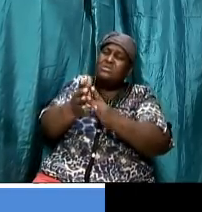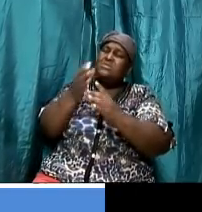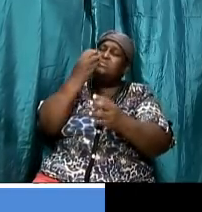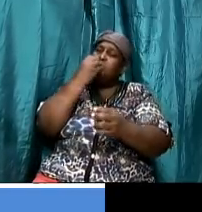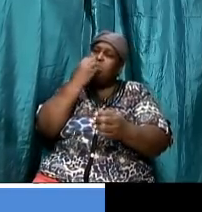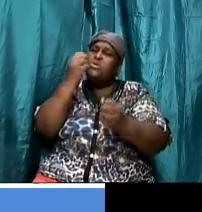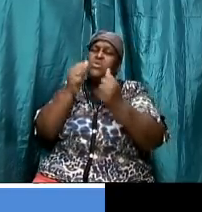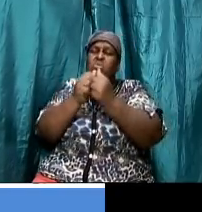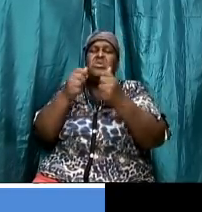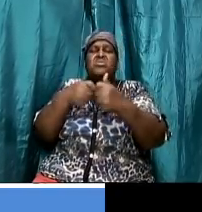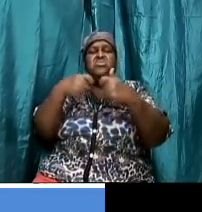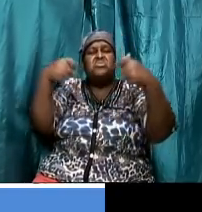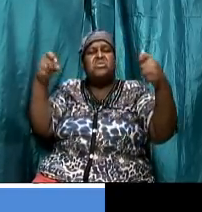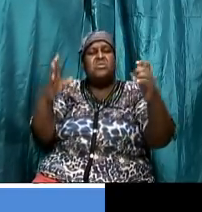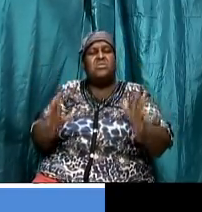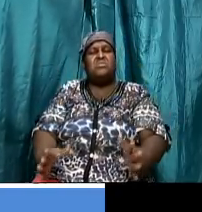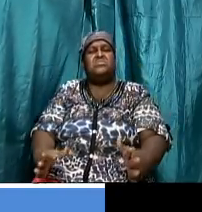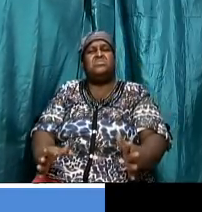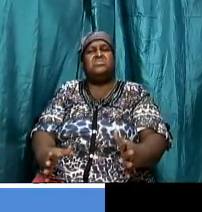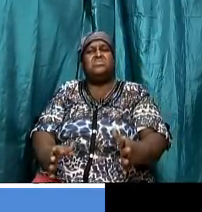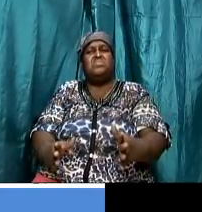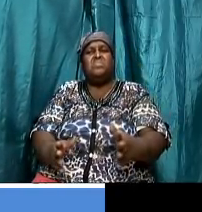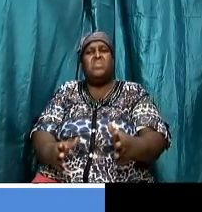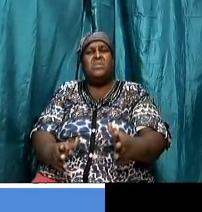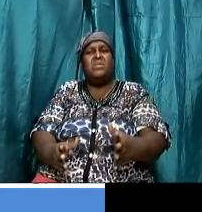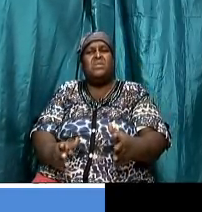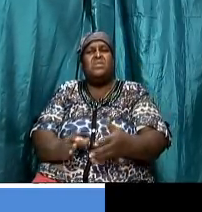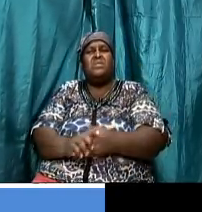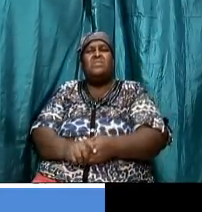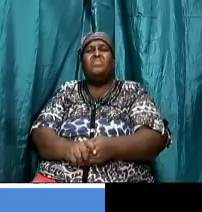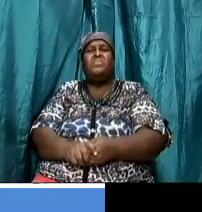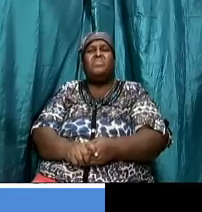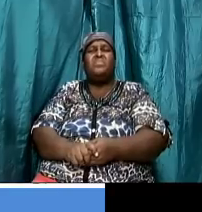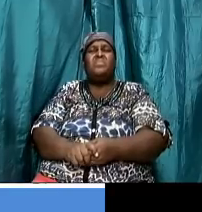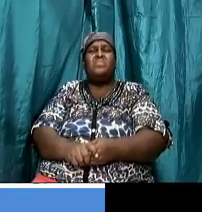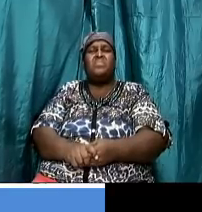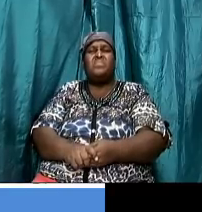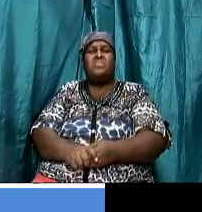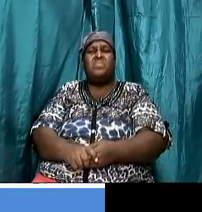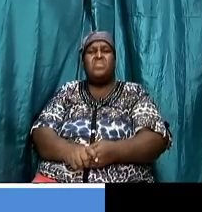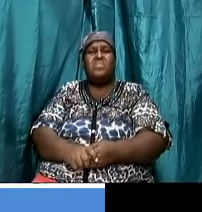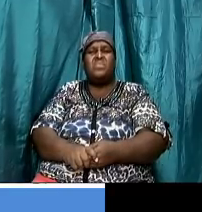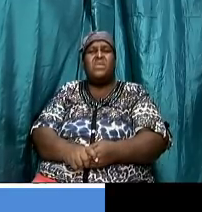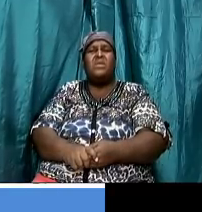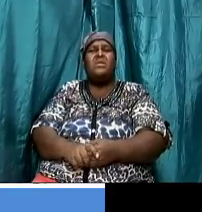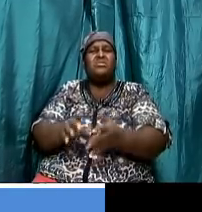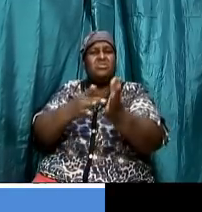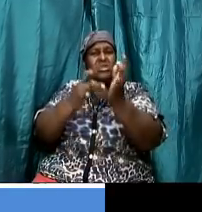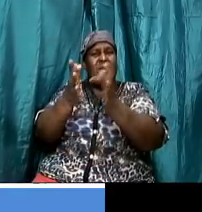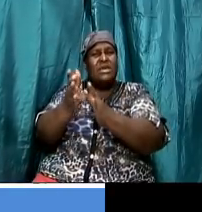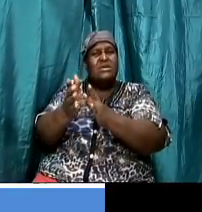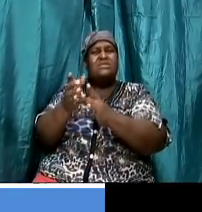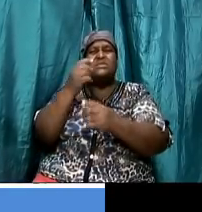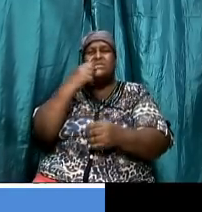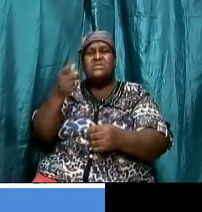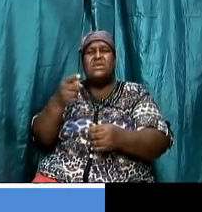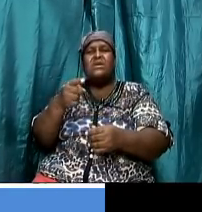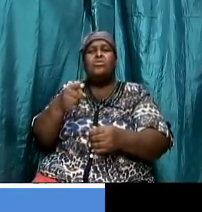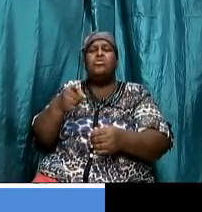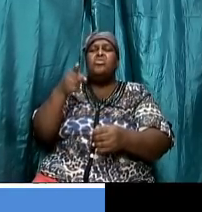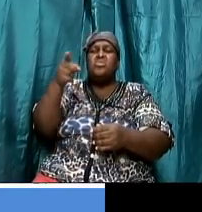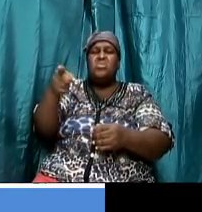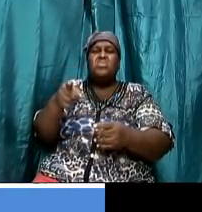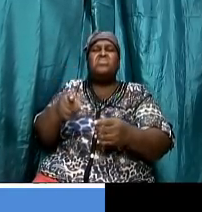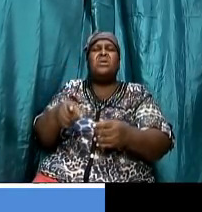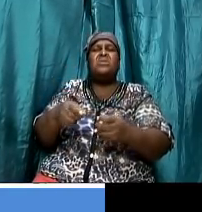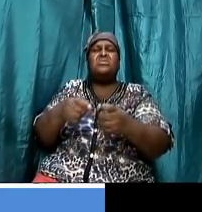and so on and so forth and he went on to say boy he that is righteous don't need a doctor practical he that is